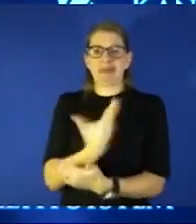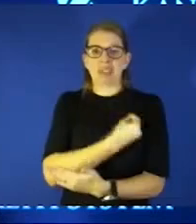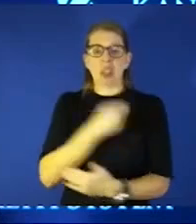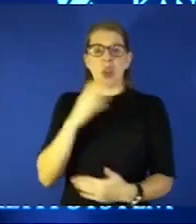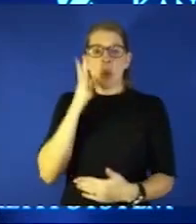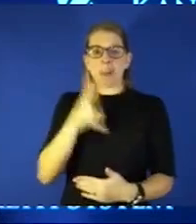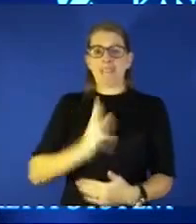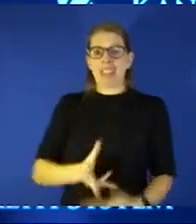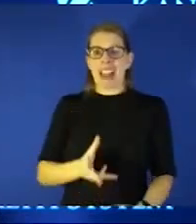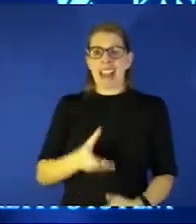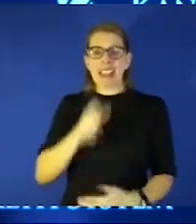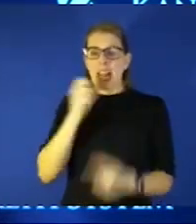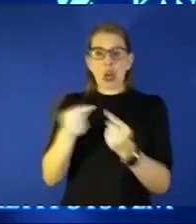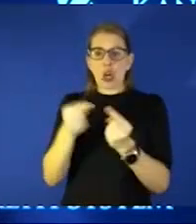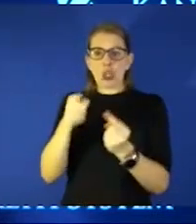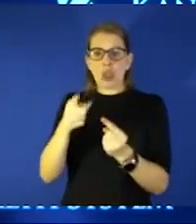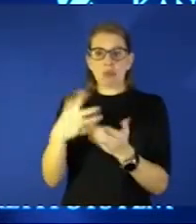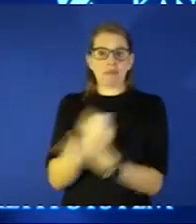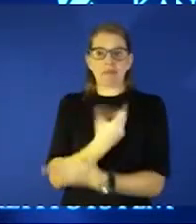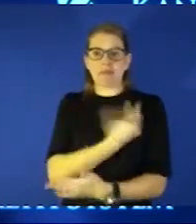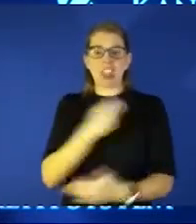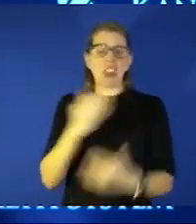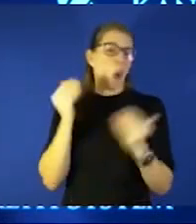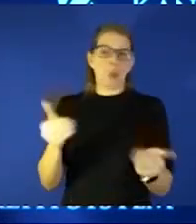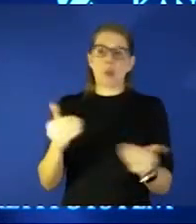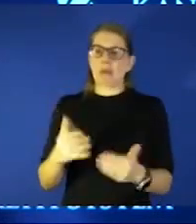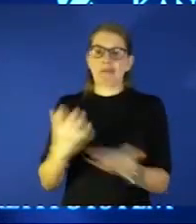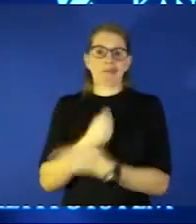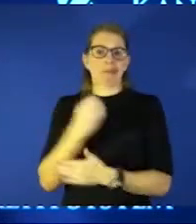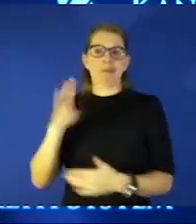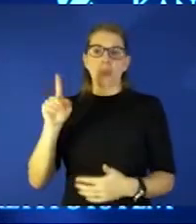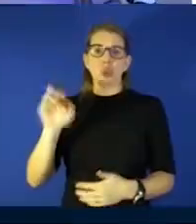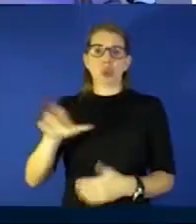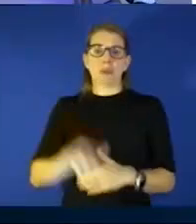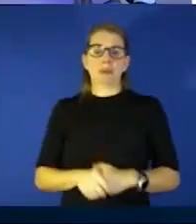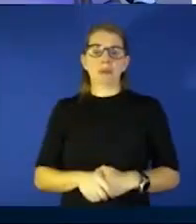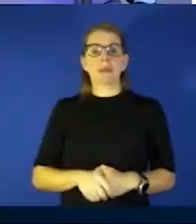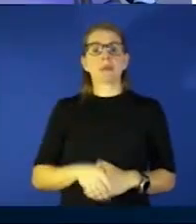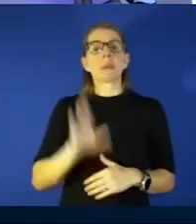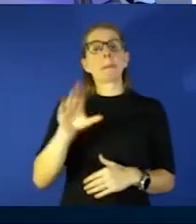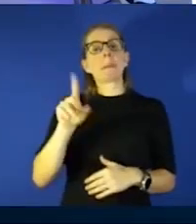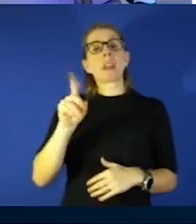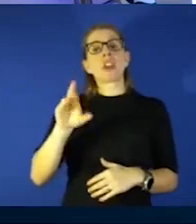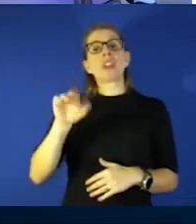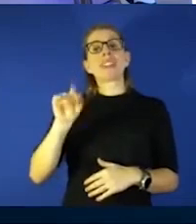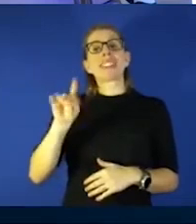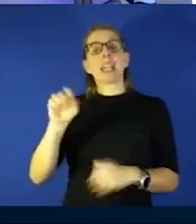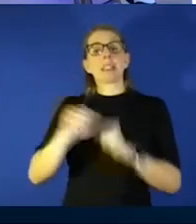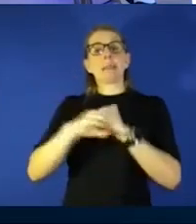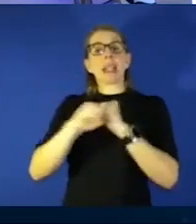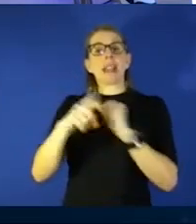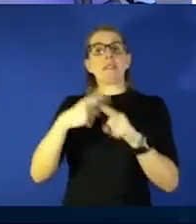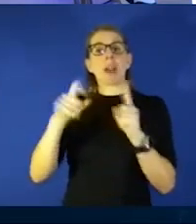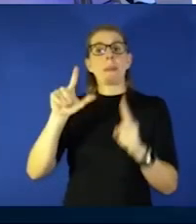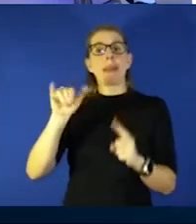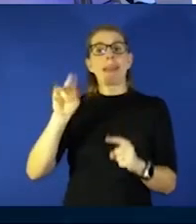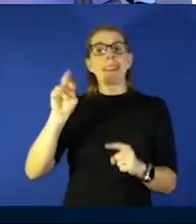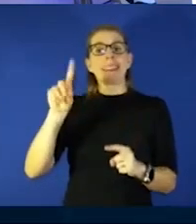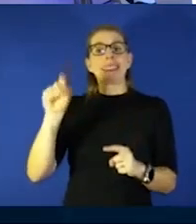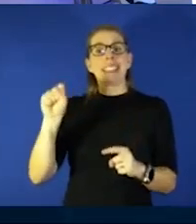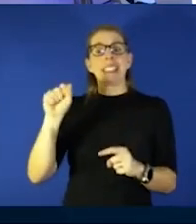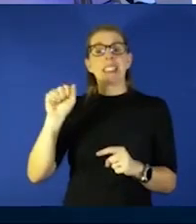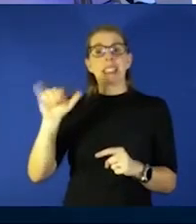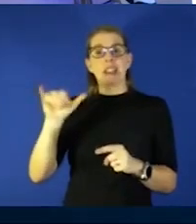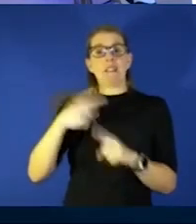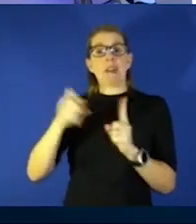you to get the booster so correct go get the booster dr steins we have a media question from lindsey over at 41 do we know when